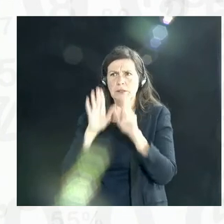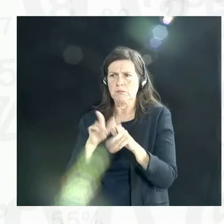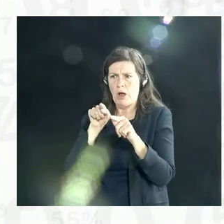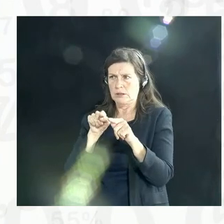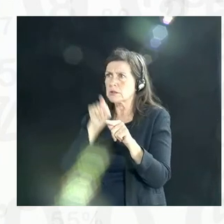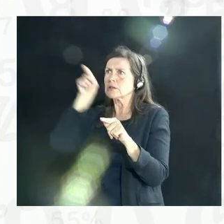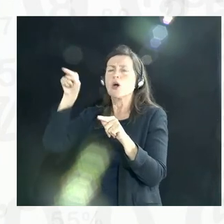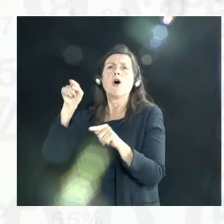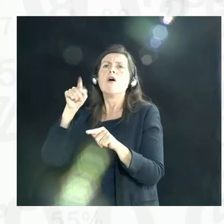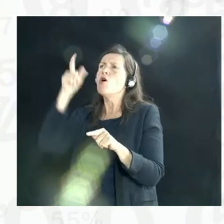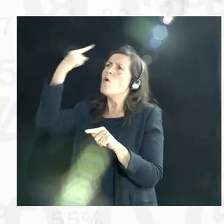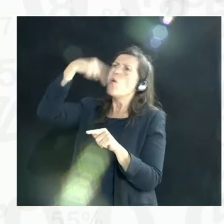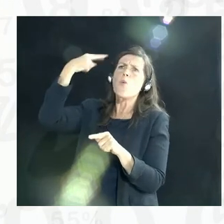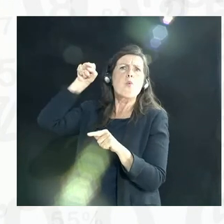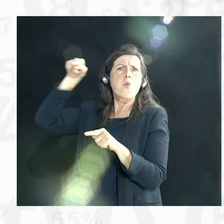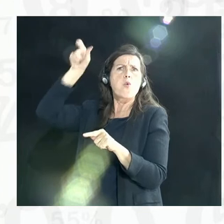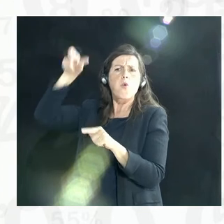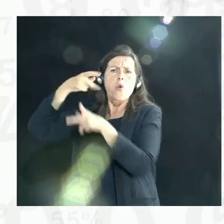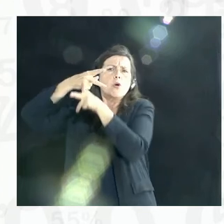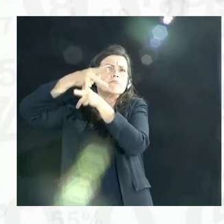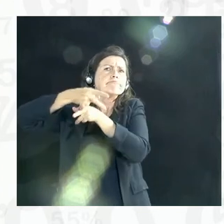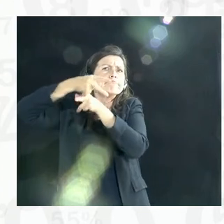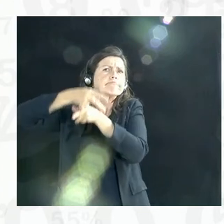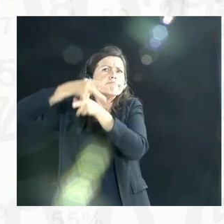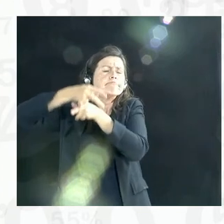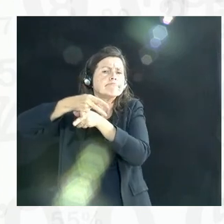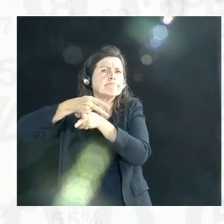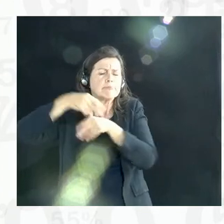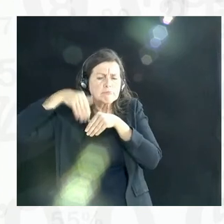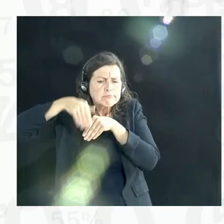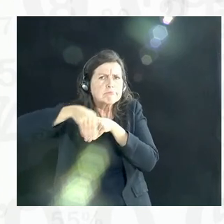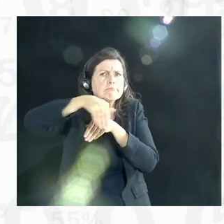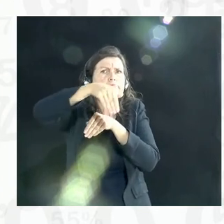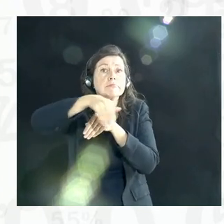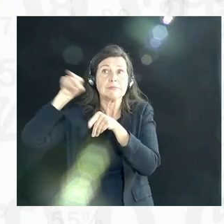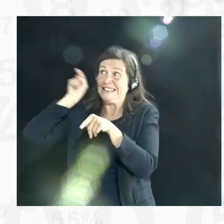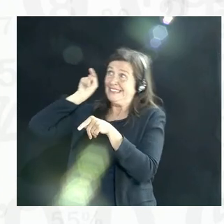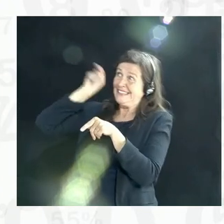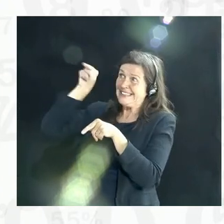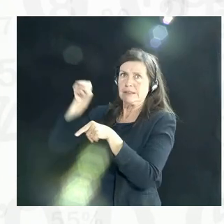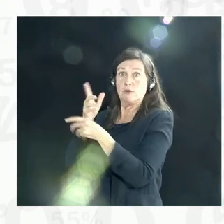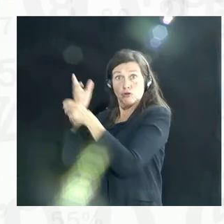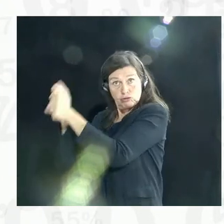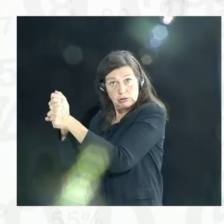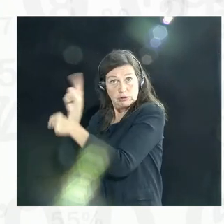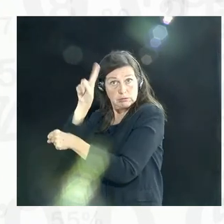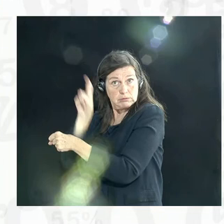the actors in the data production and curation lifecycle? Maybe, Dudesha, you want to take that one?